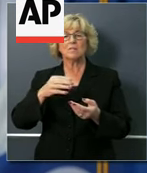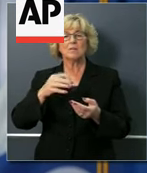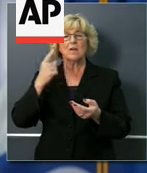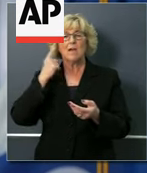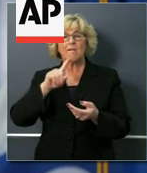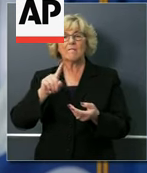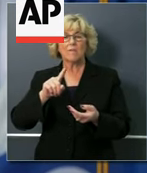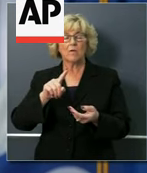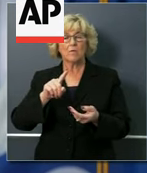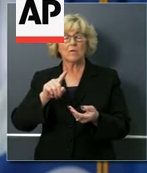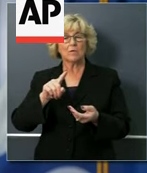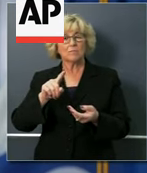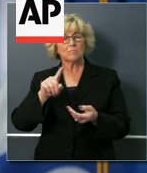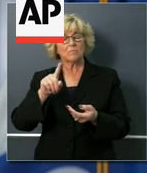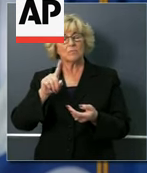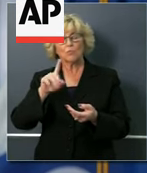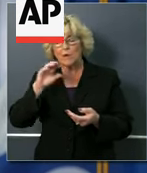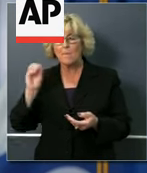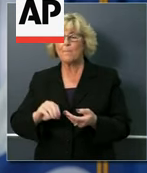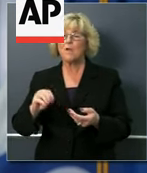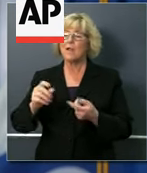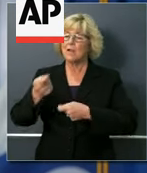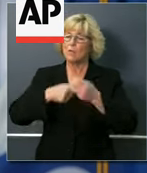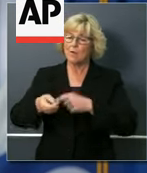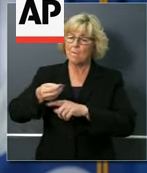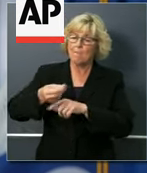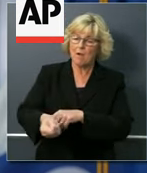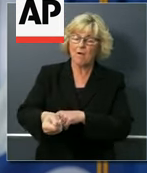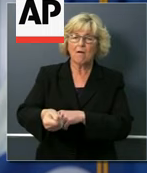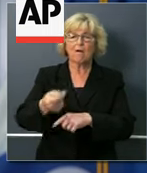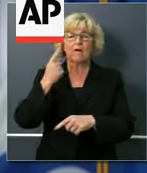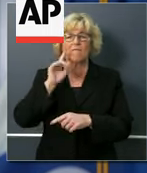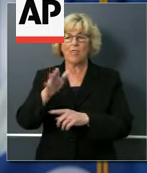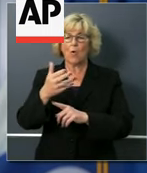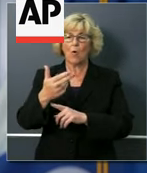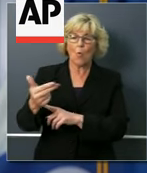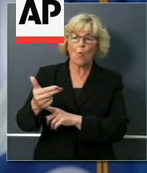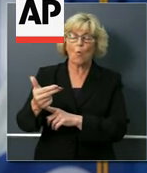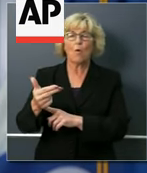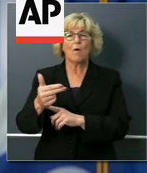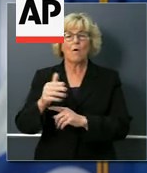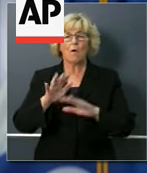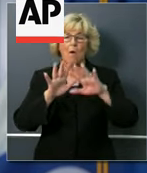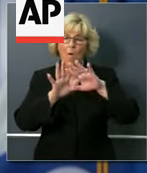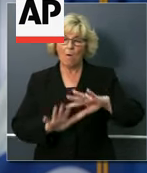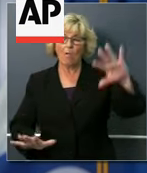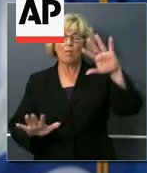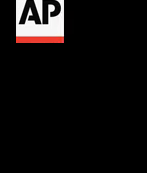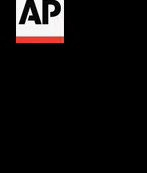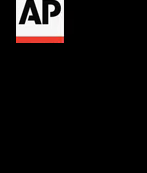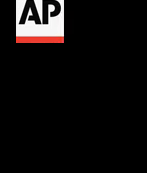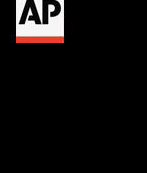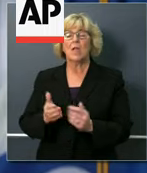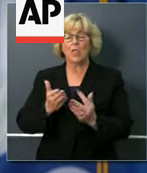for low-wage workers, 100% reimbursable costs at hotels all up and down the state of California.